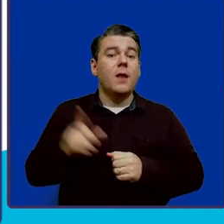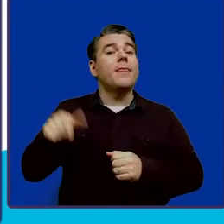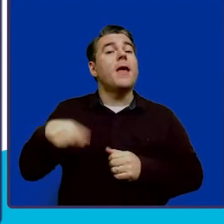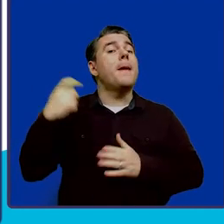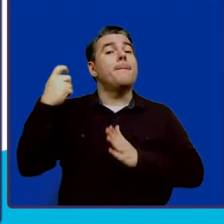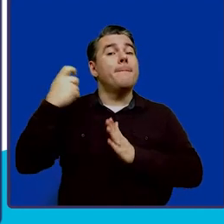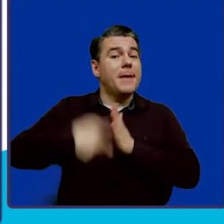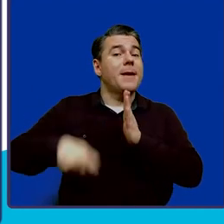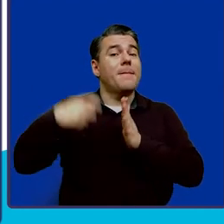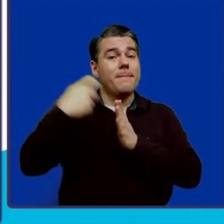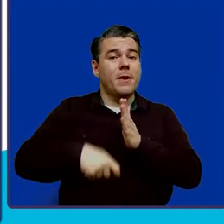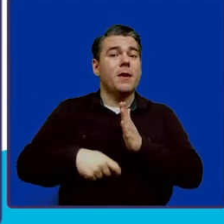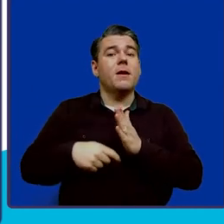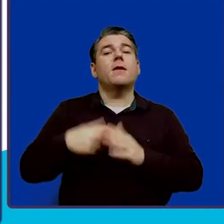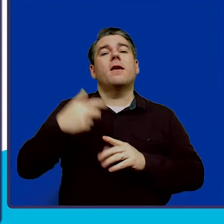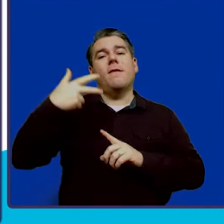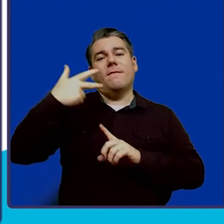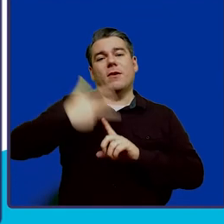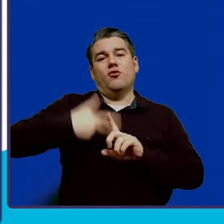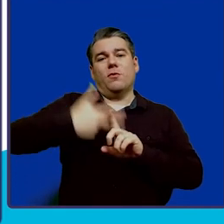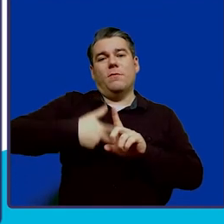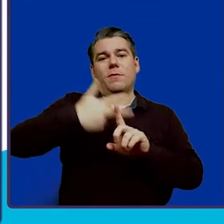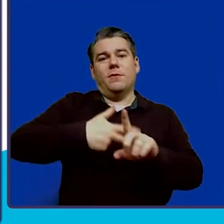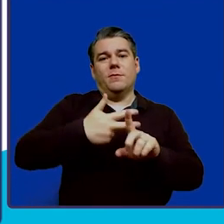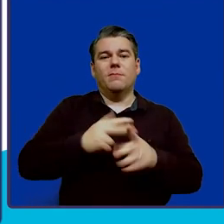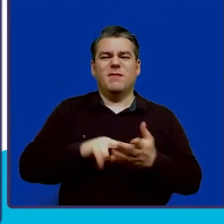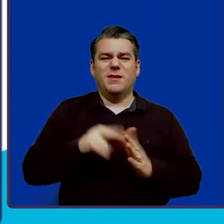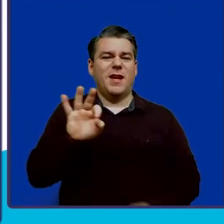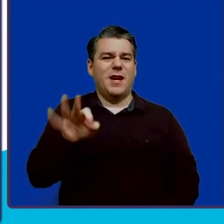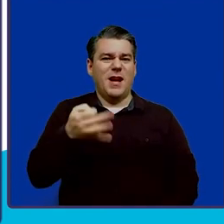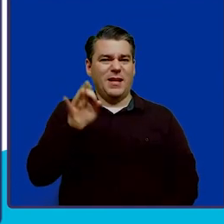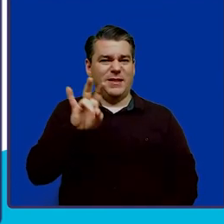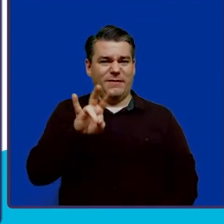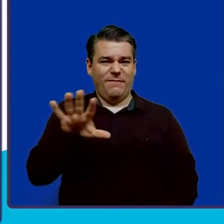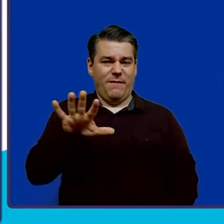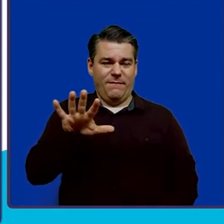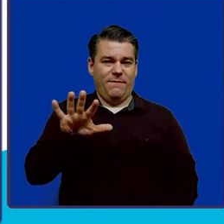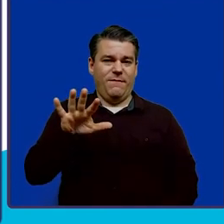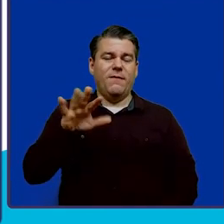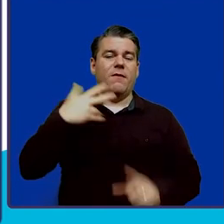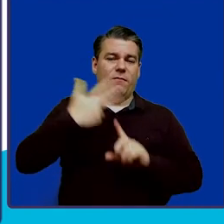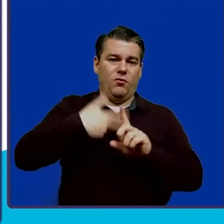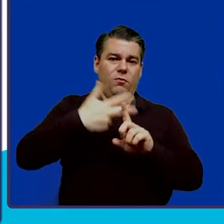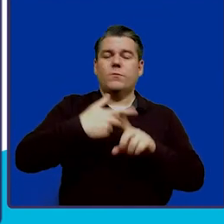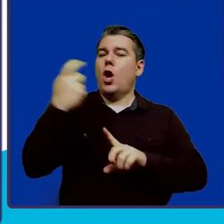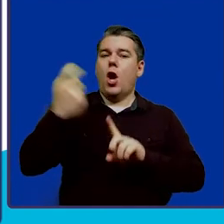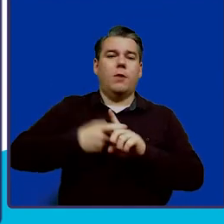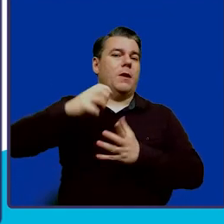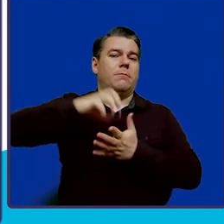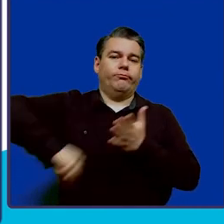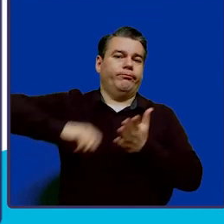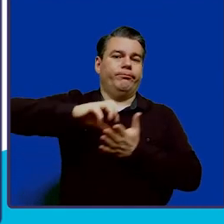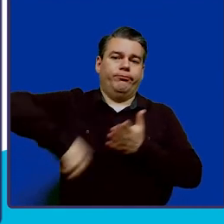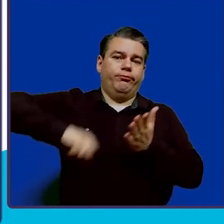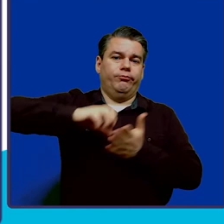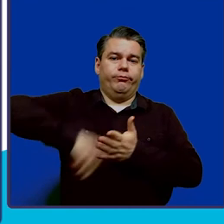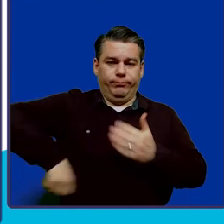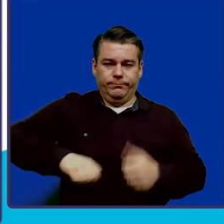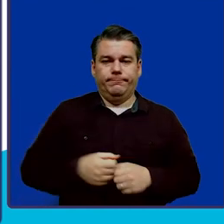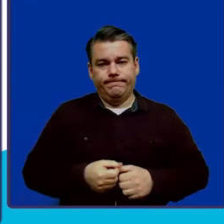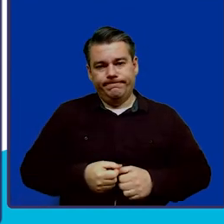billed quarterly, though, at $9.75. So, it's automatically withdrawn from the Stable account balance.